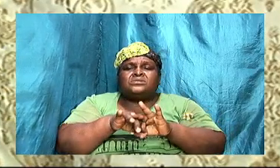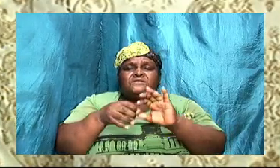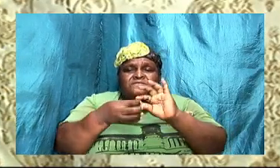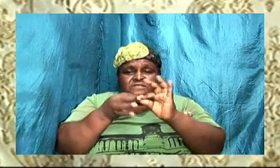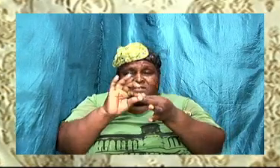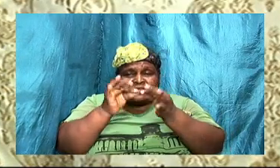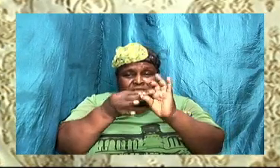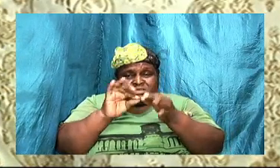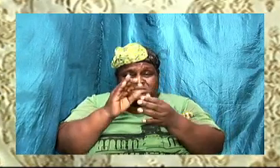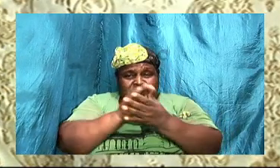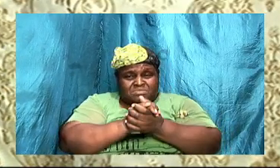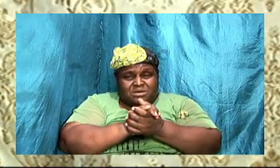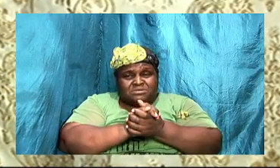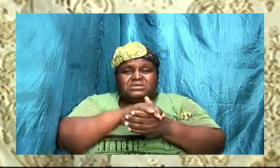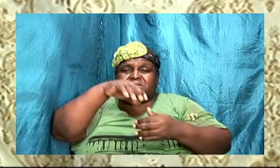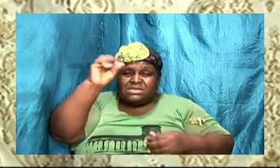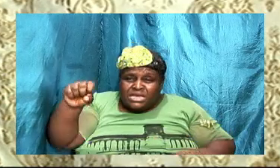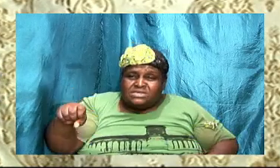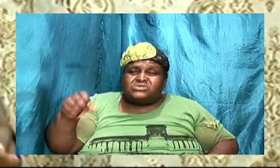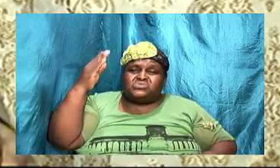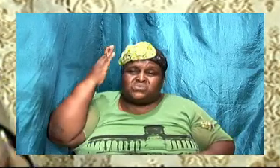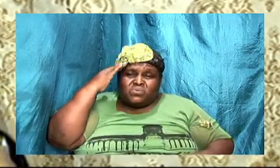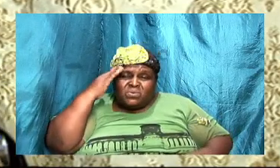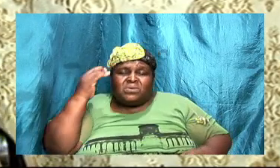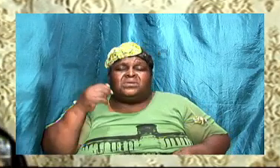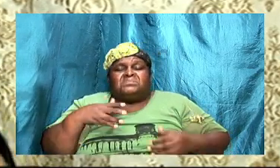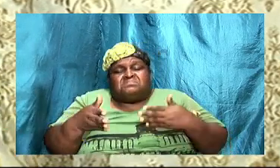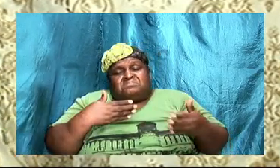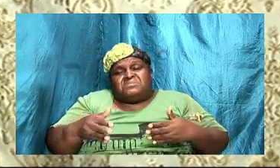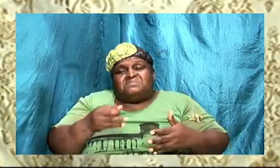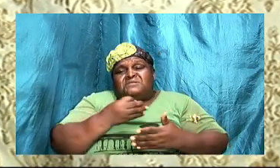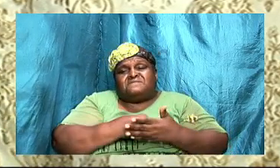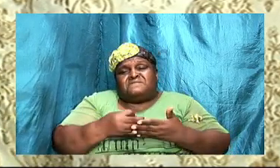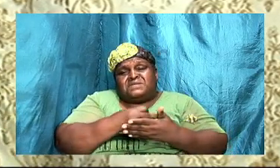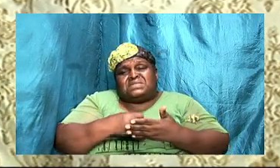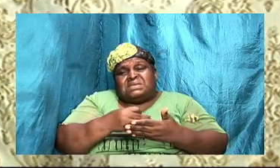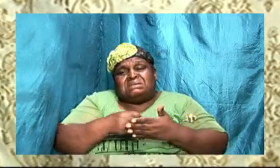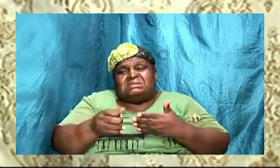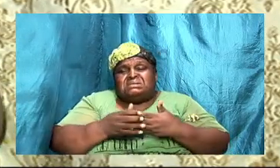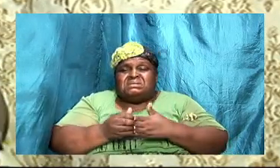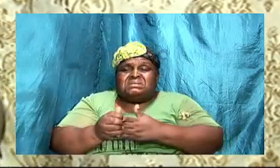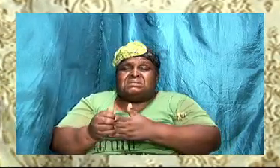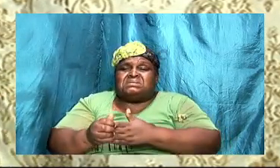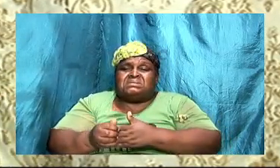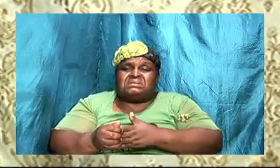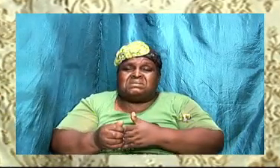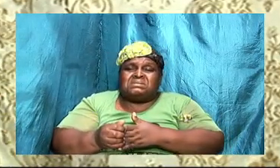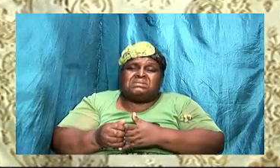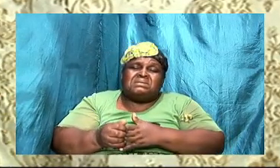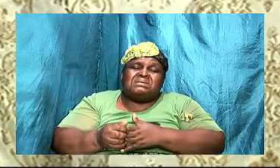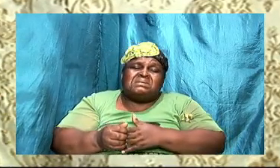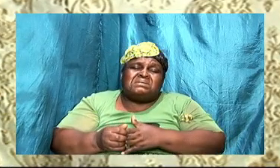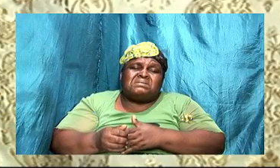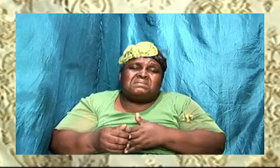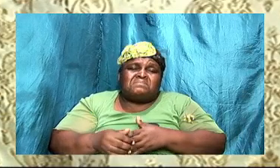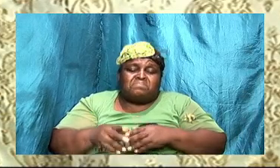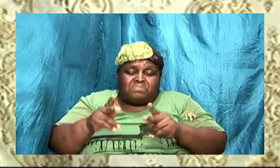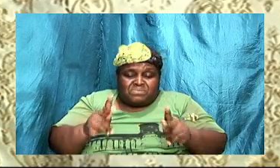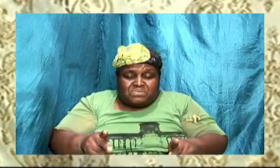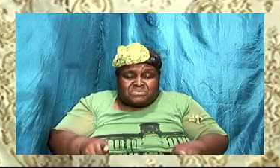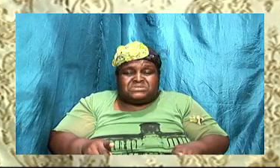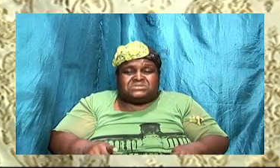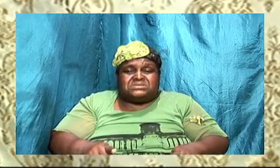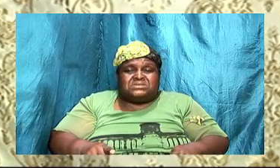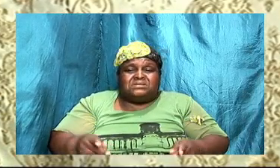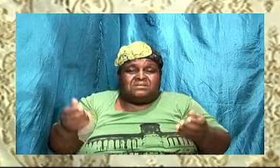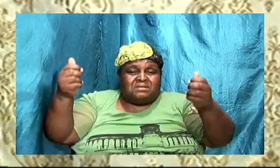issue yes and no that they say probably finance now is leading and then infidelity but if persons are